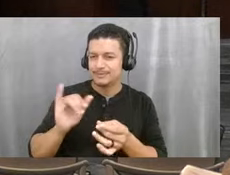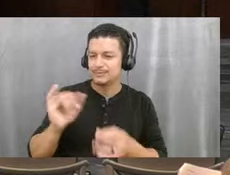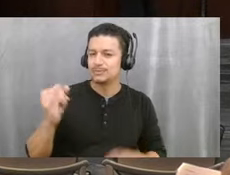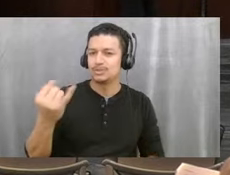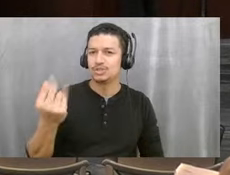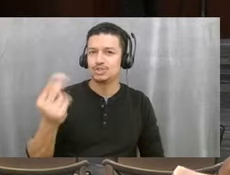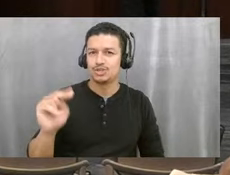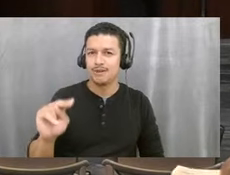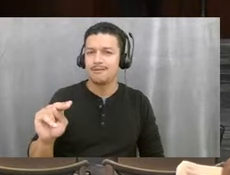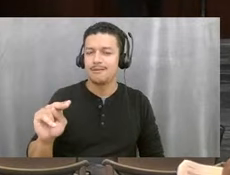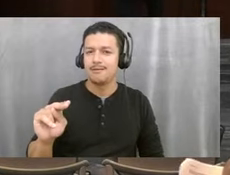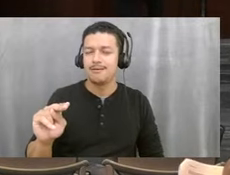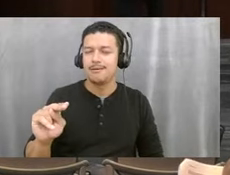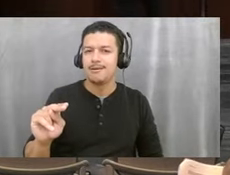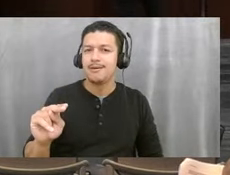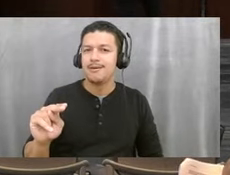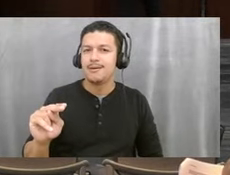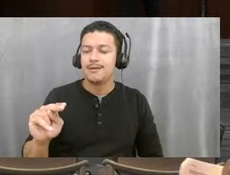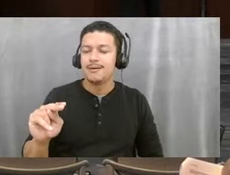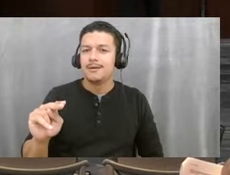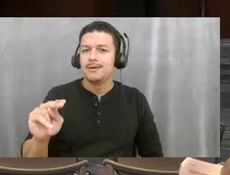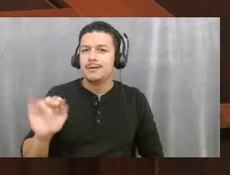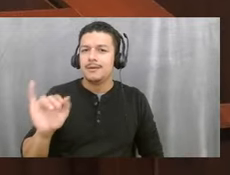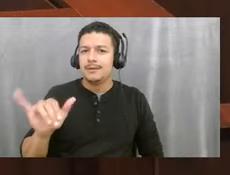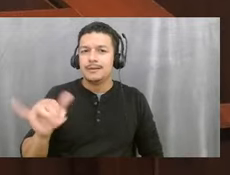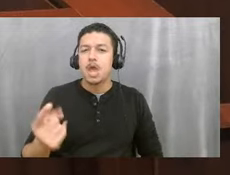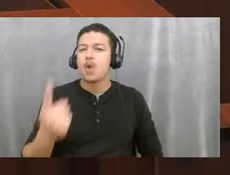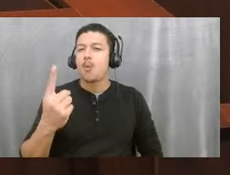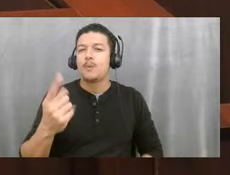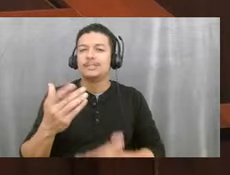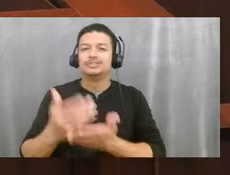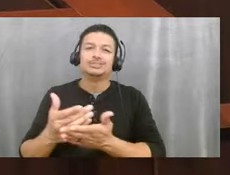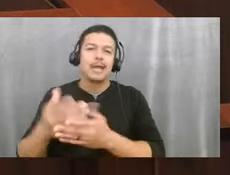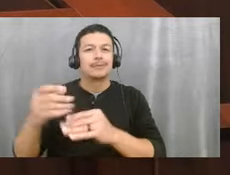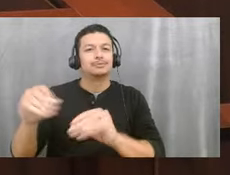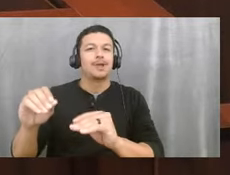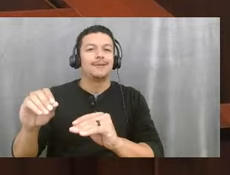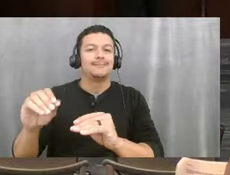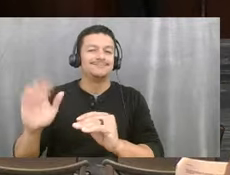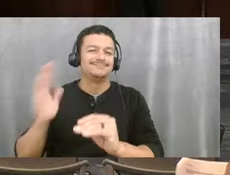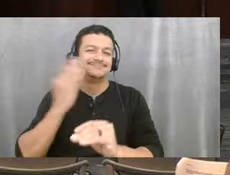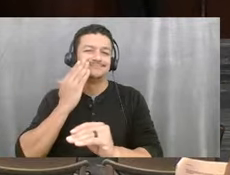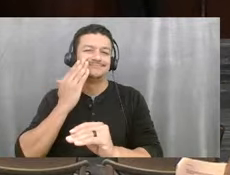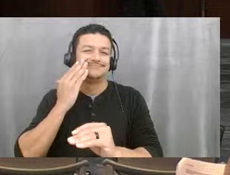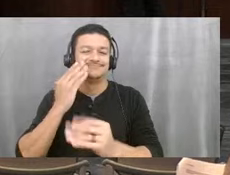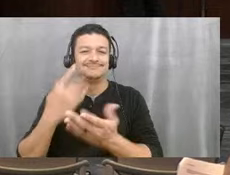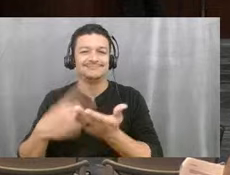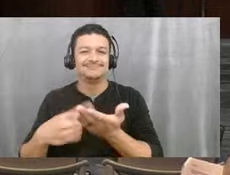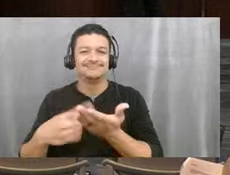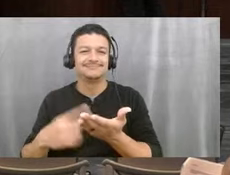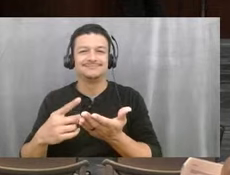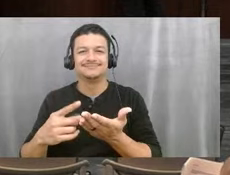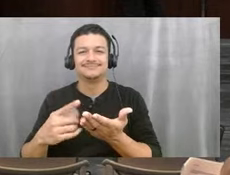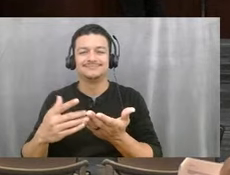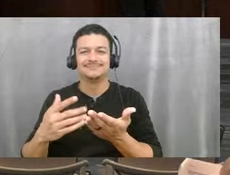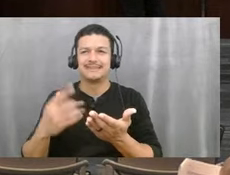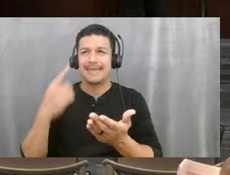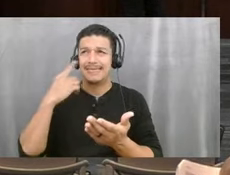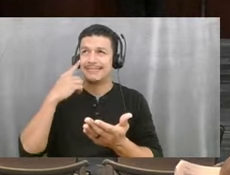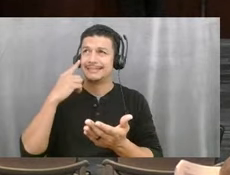um, having that one-stop shop that we talked about. Um, I think it was probably our first budget.